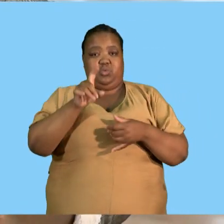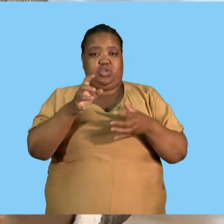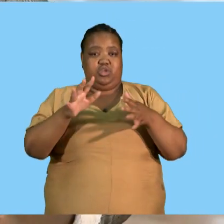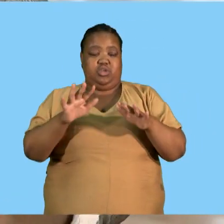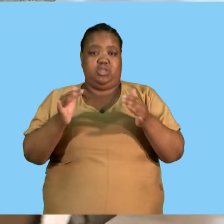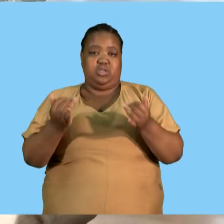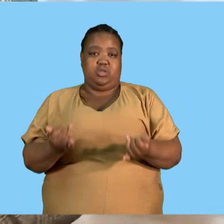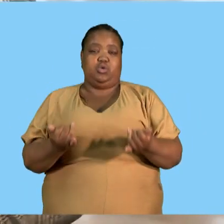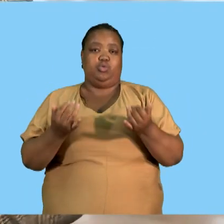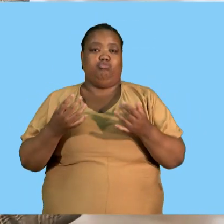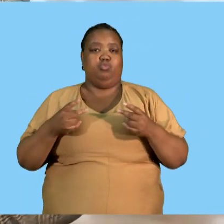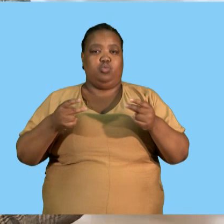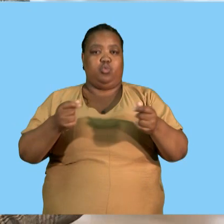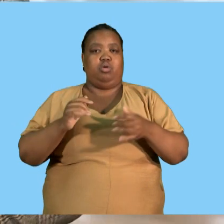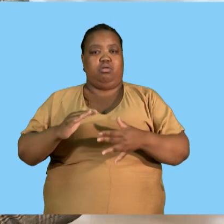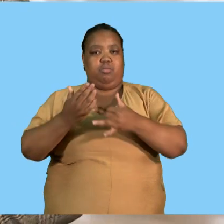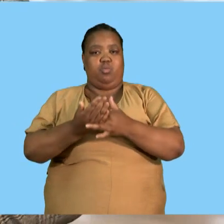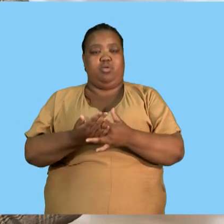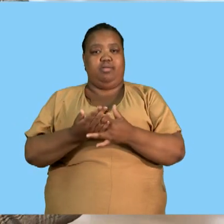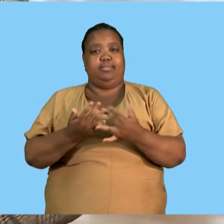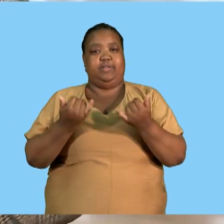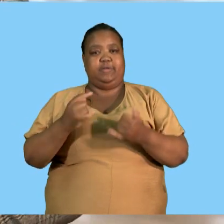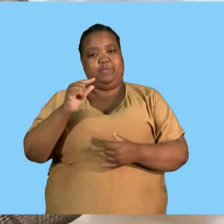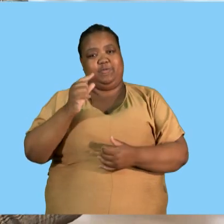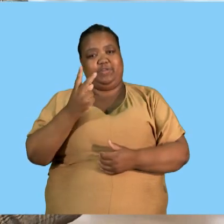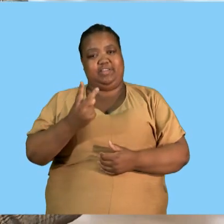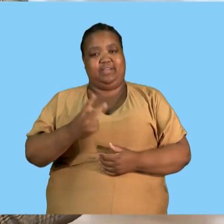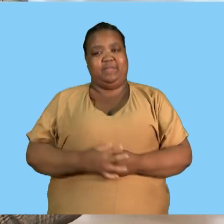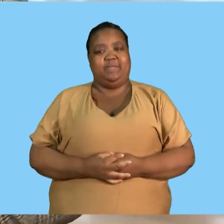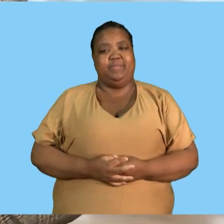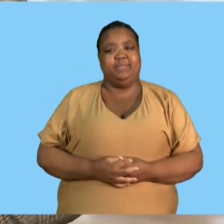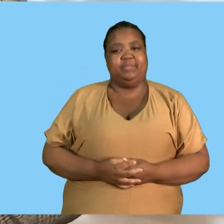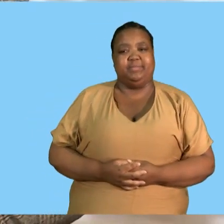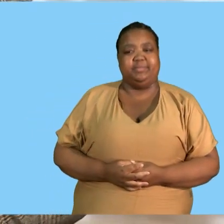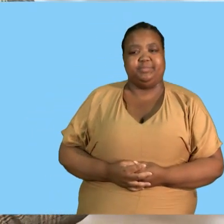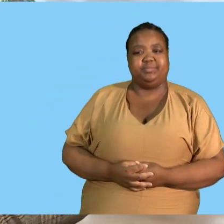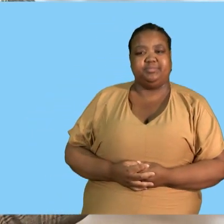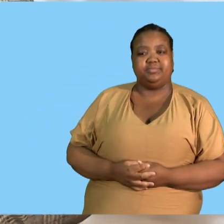first question we're going to go to a quick break i'll see you just now now